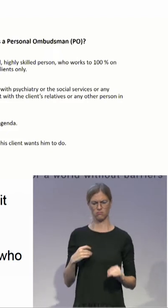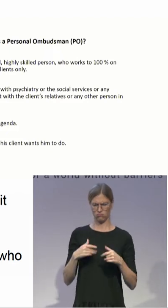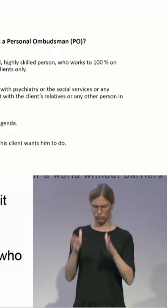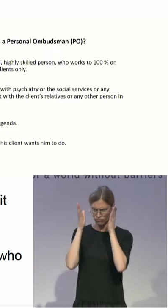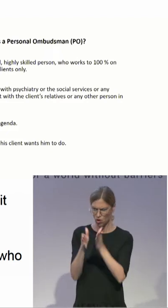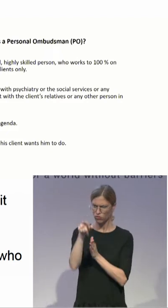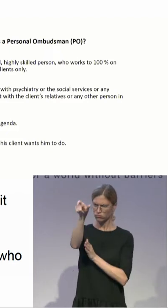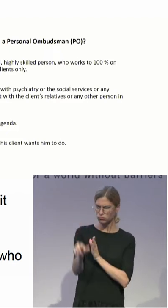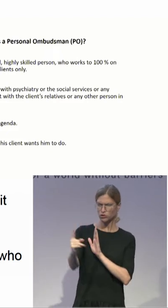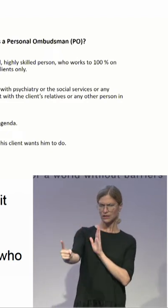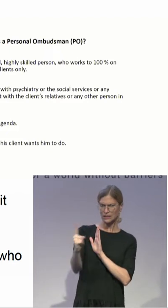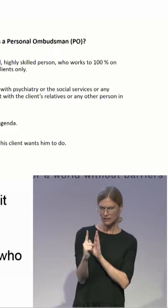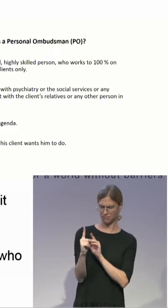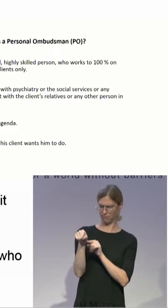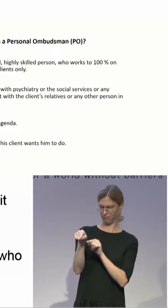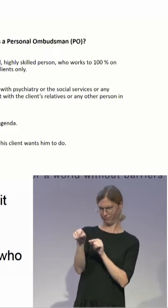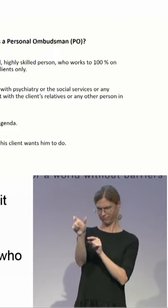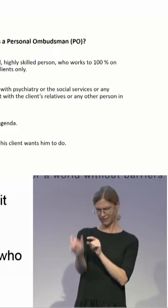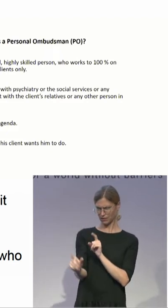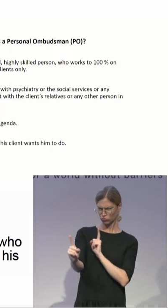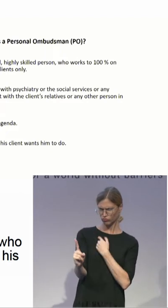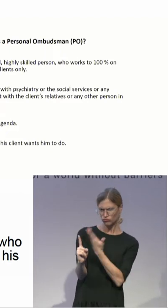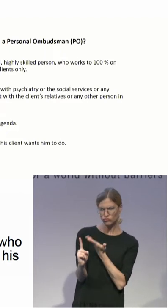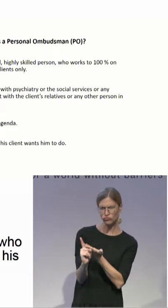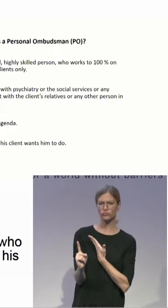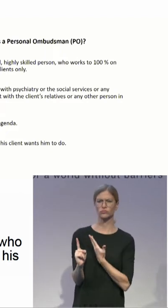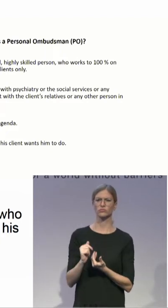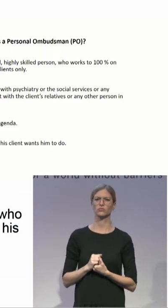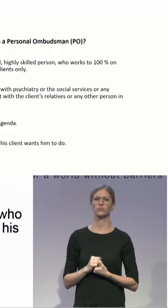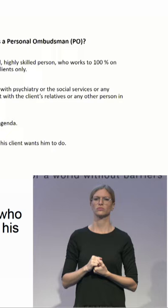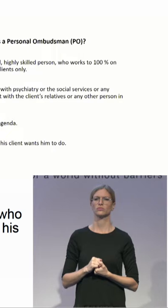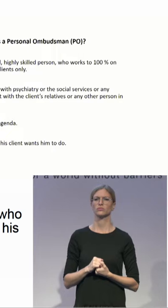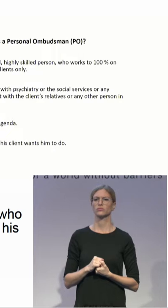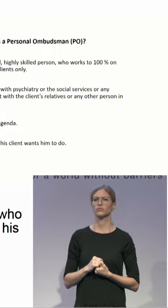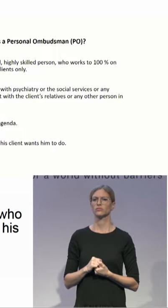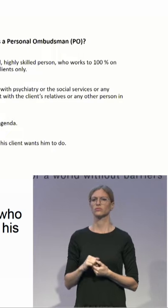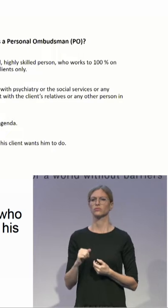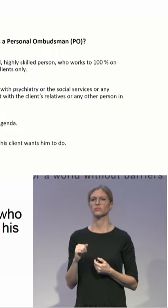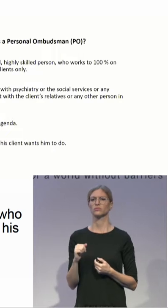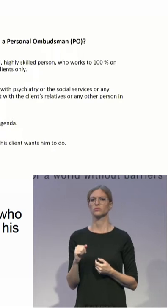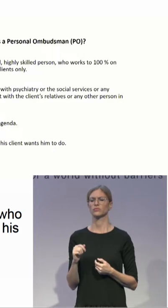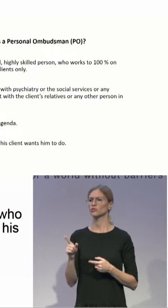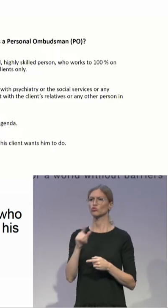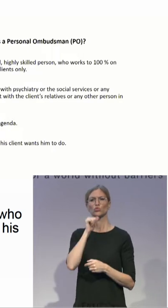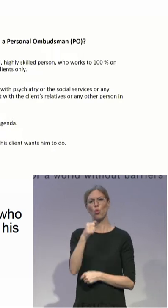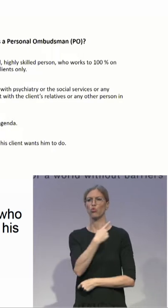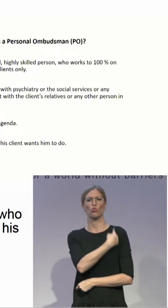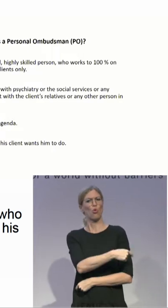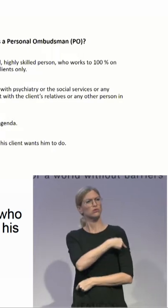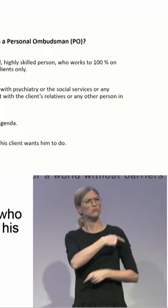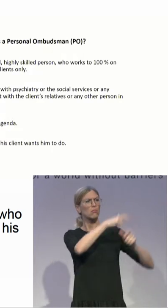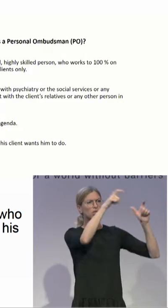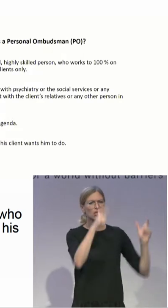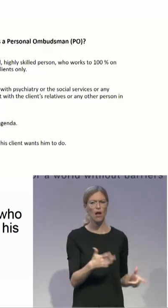The PO is in no alliance with psychiatry or the social services or any other authority, and not with the client's